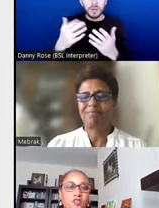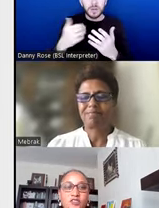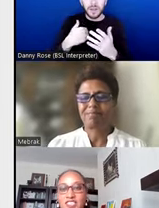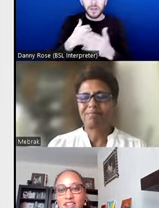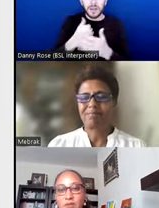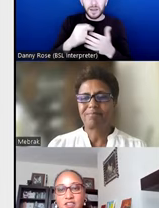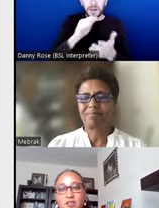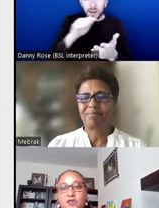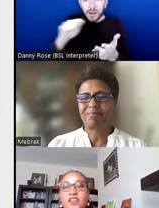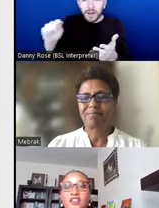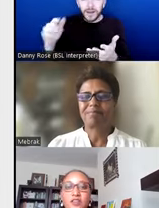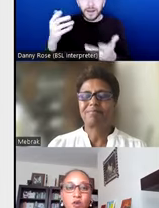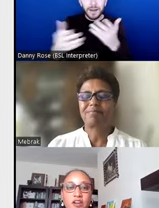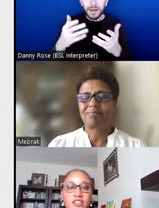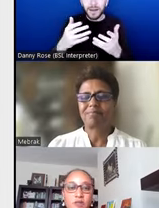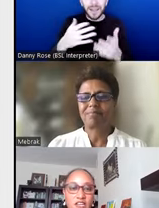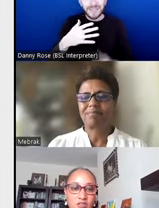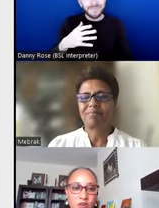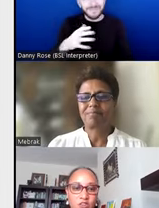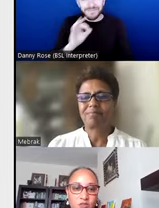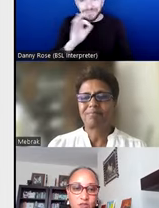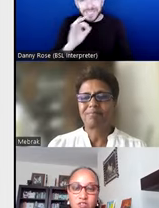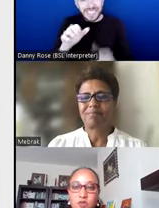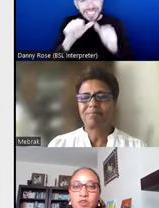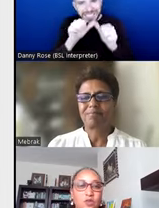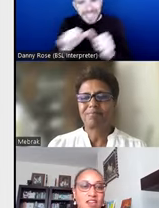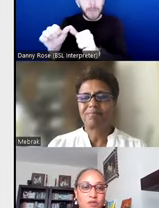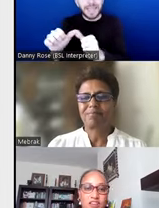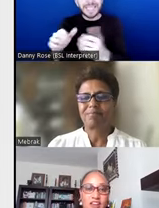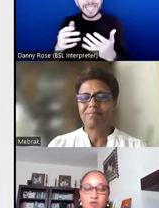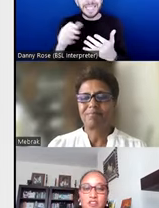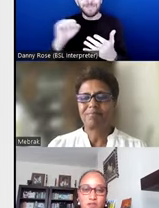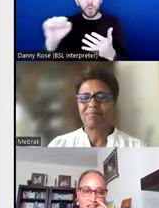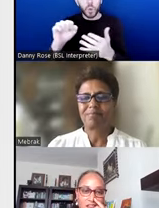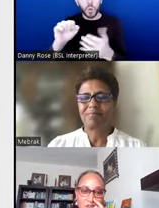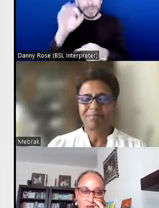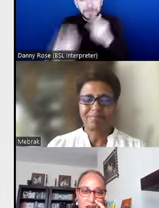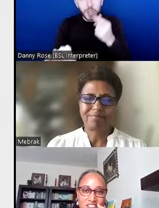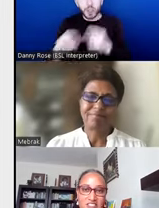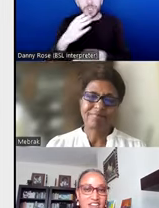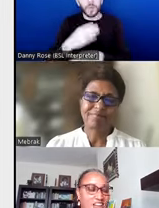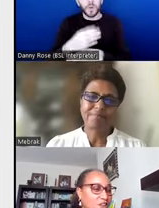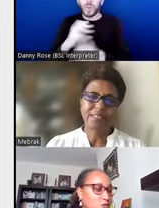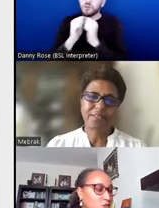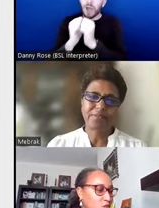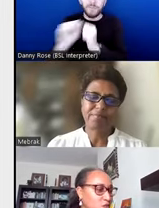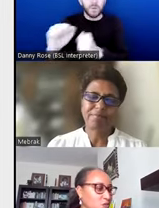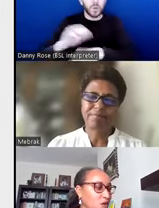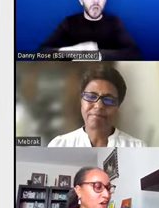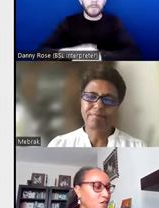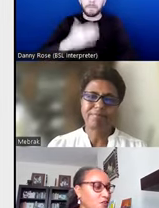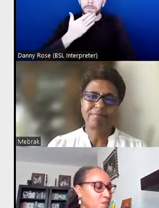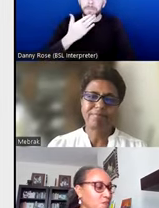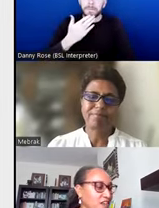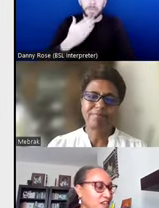but so no sustainability of the work, the specialist work you're doing. So we're really, really are grateful. Thank you so much. And we'll move on